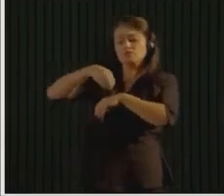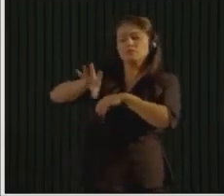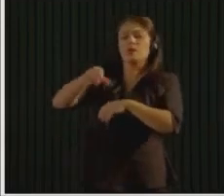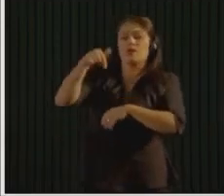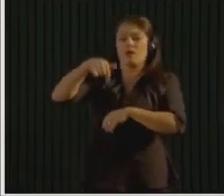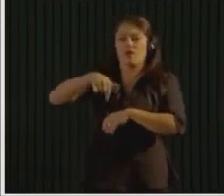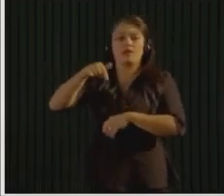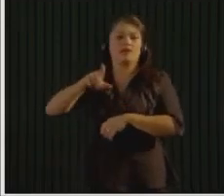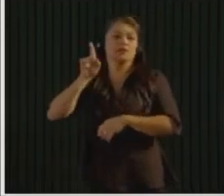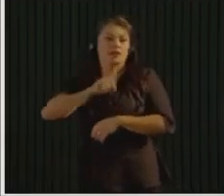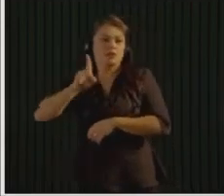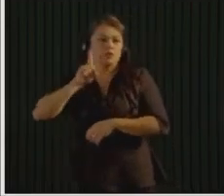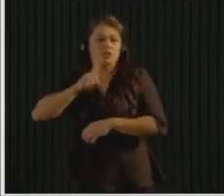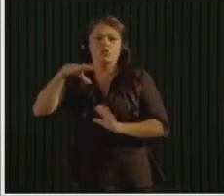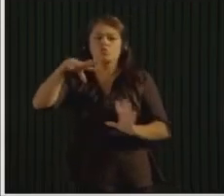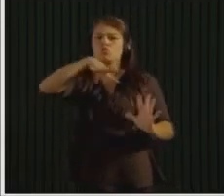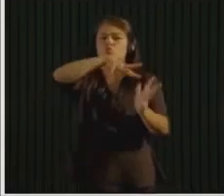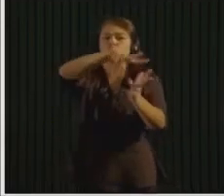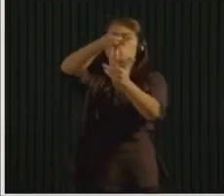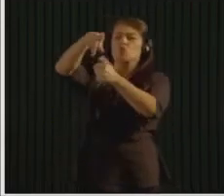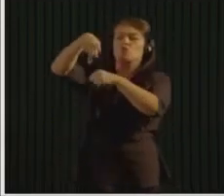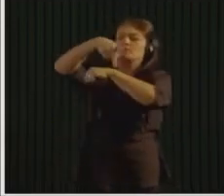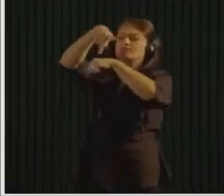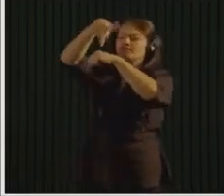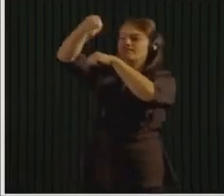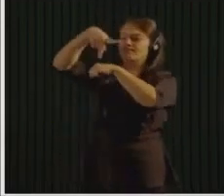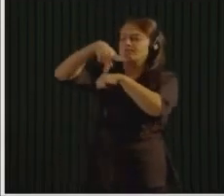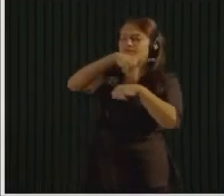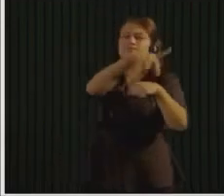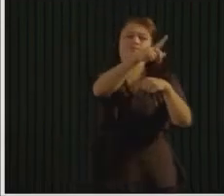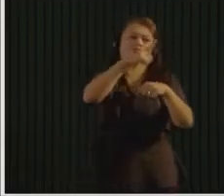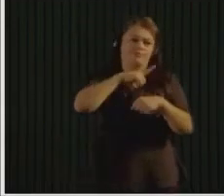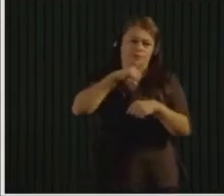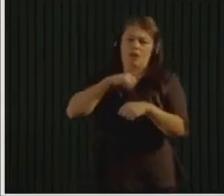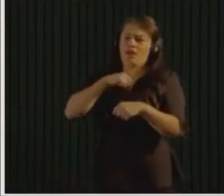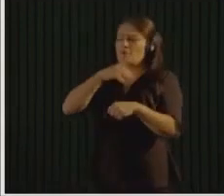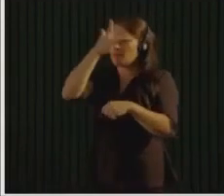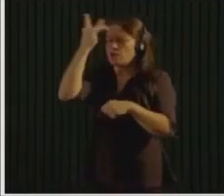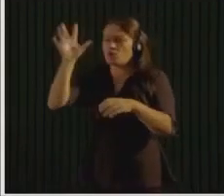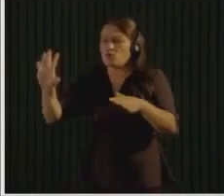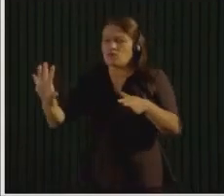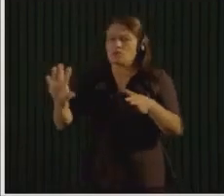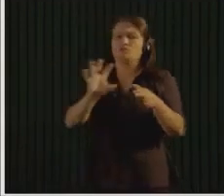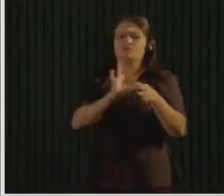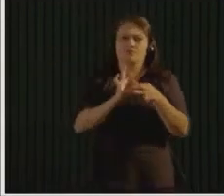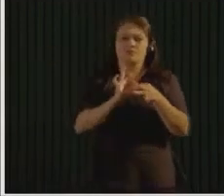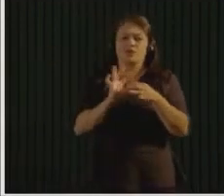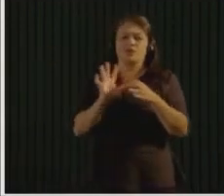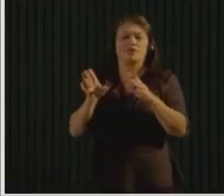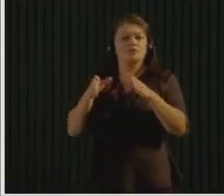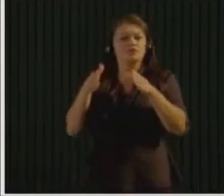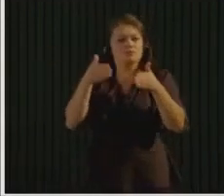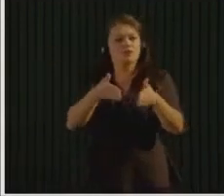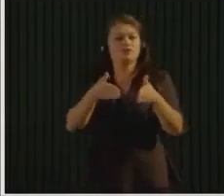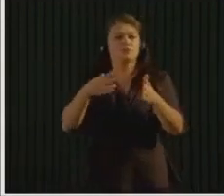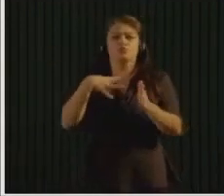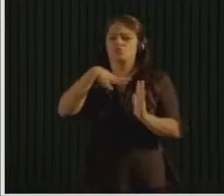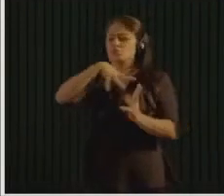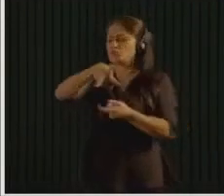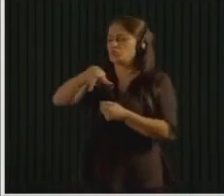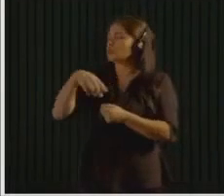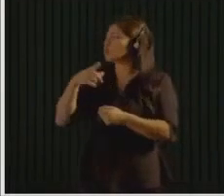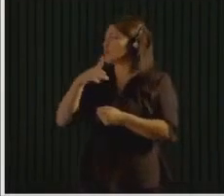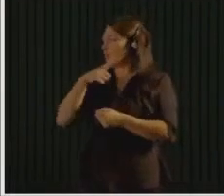Associates training. And we have Zero Waste Associates all over the world. So our program includes an Introduction to Zero Waste,